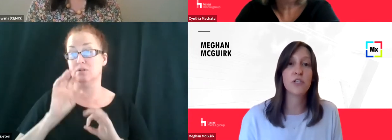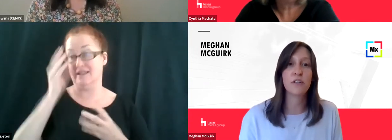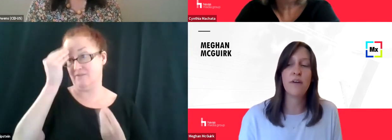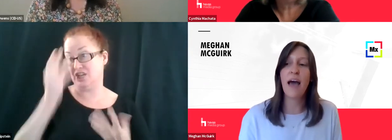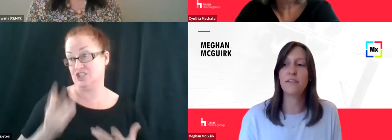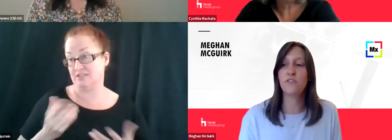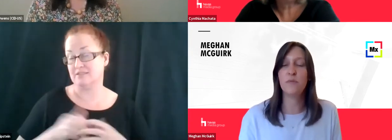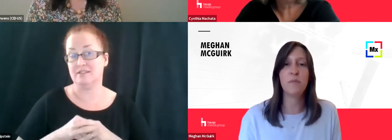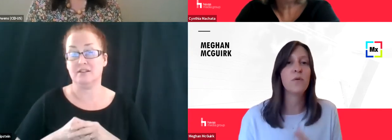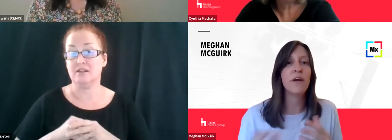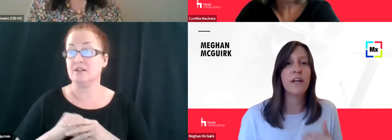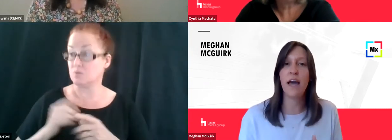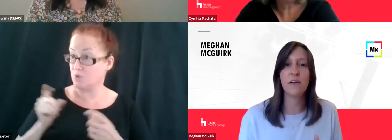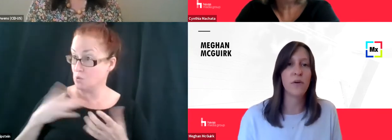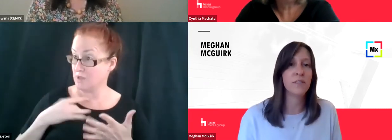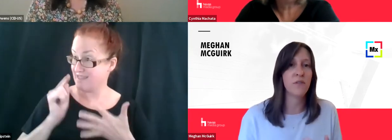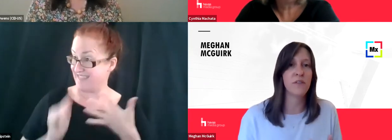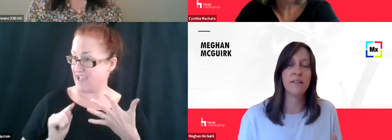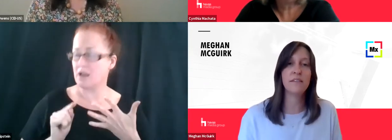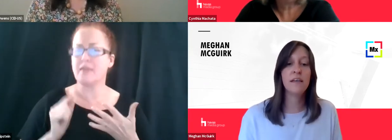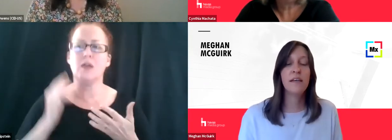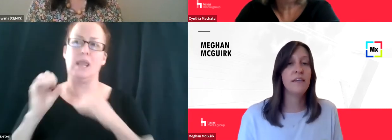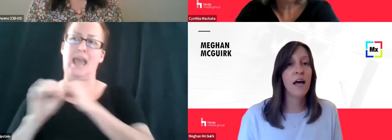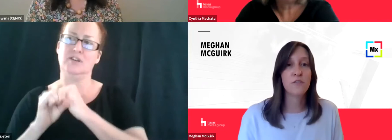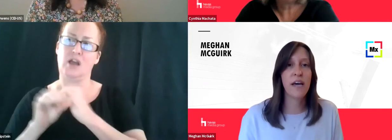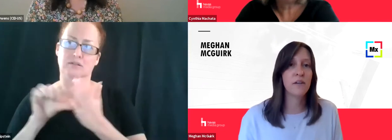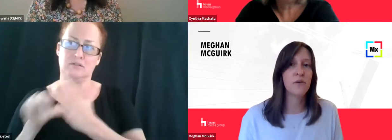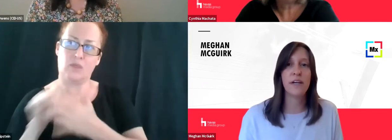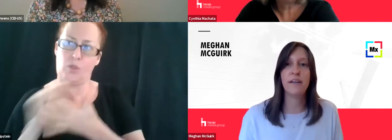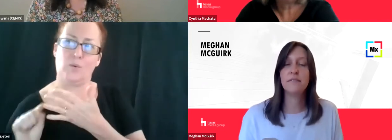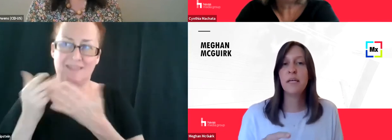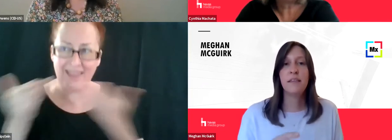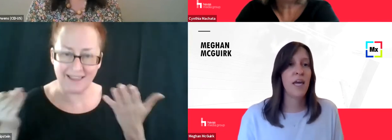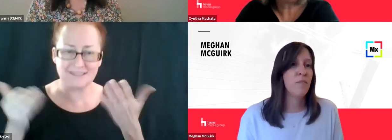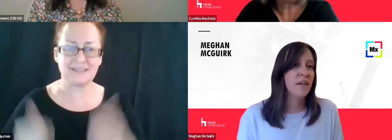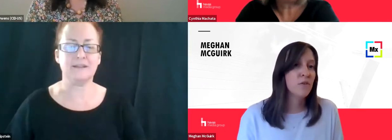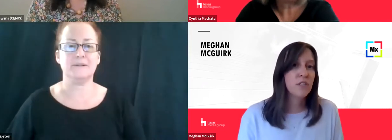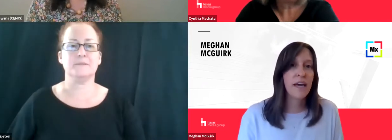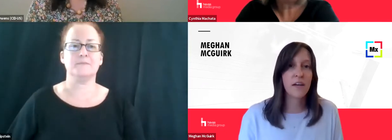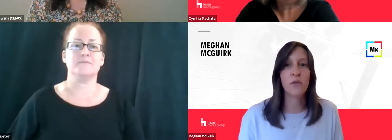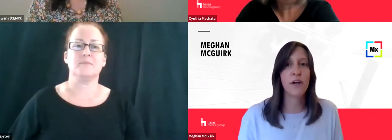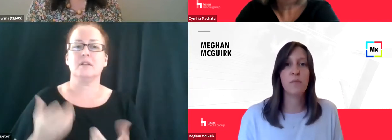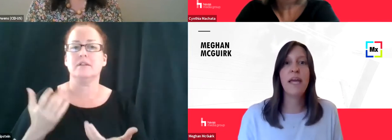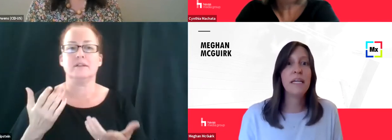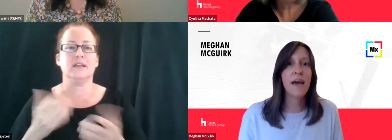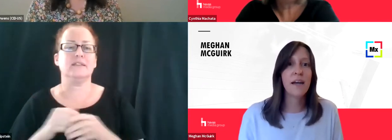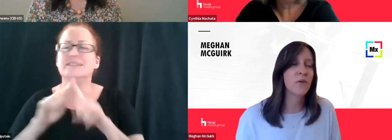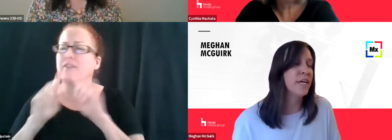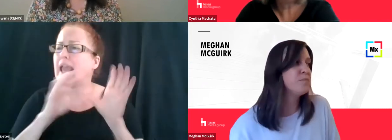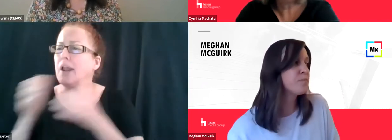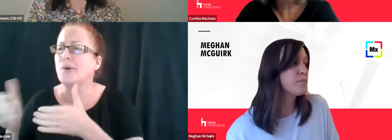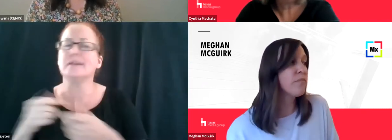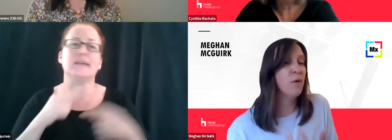and serve ads to people who are in our categories, whether that's the allergy category, the hand body lotion category, the pain